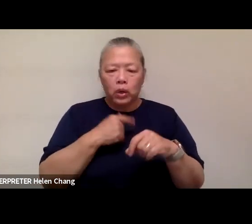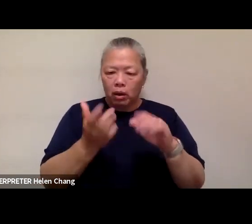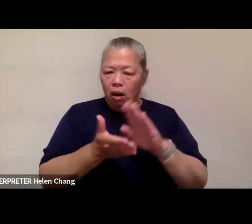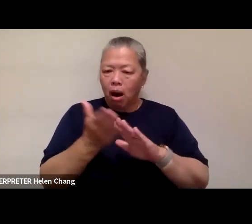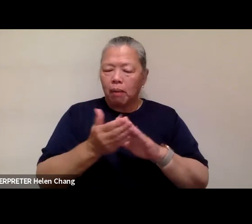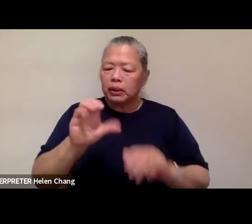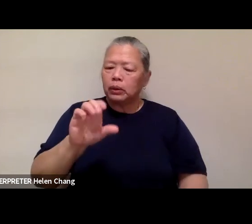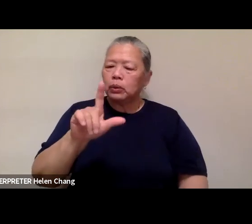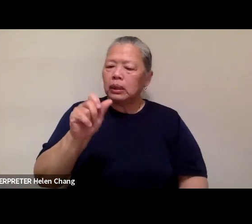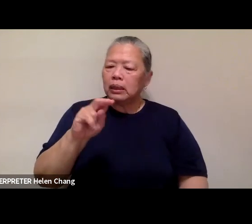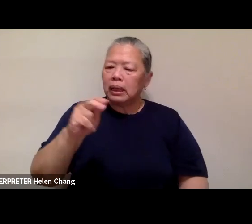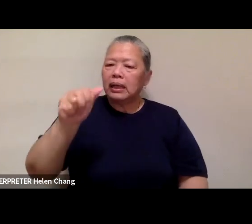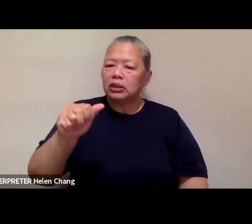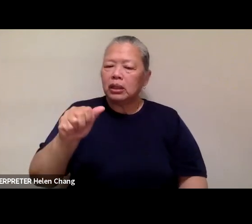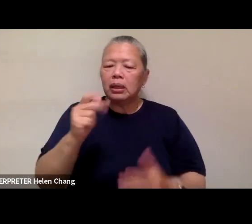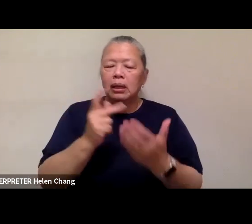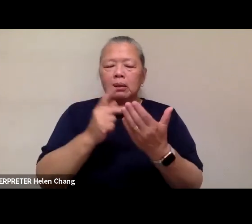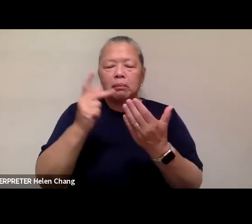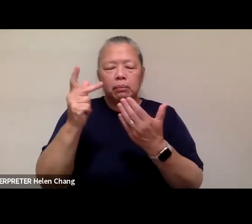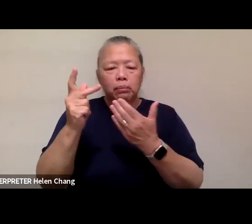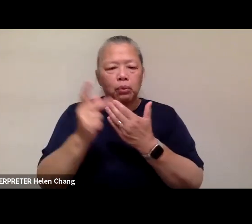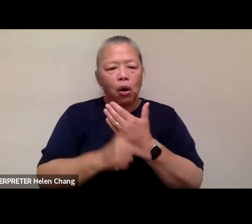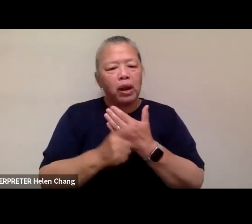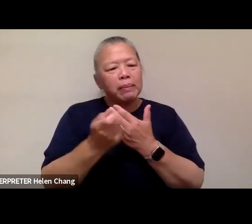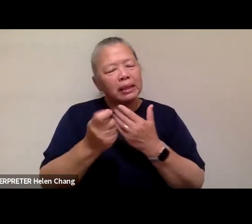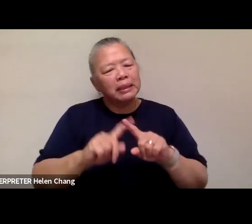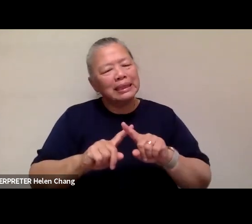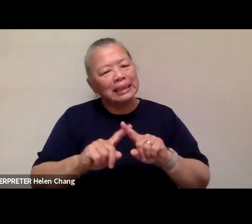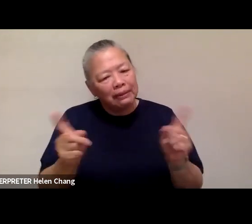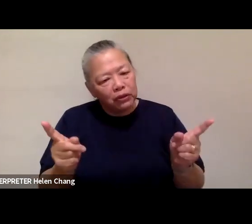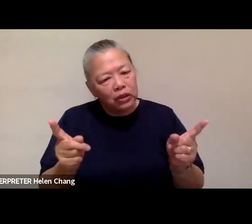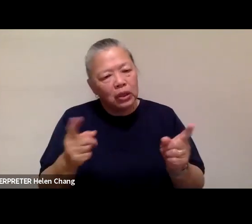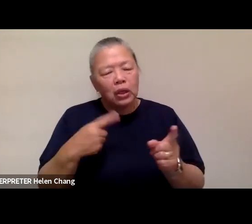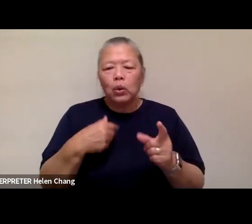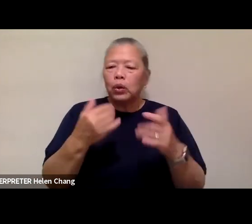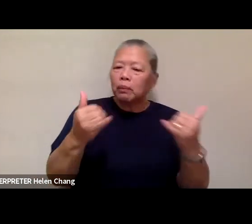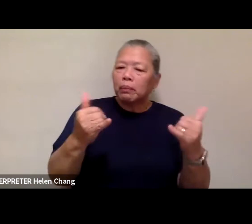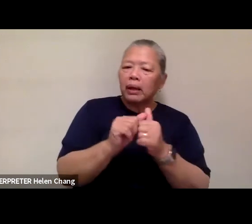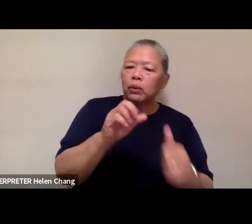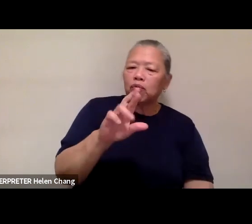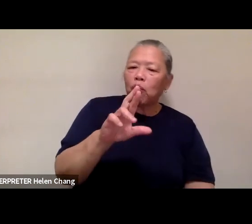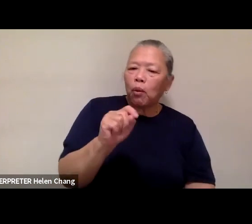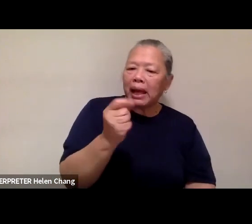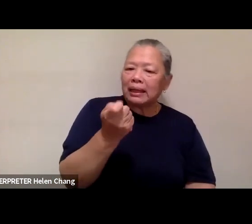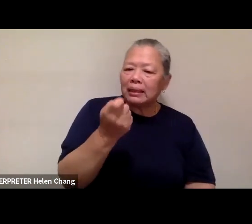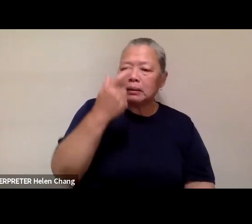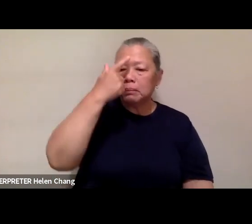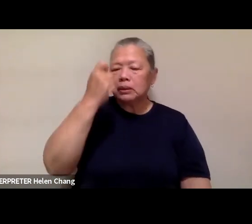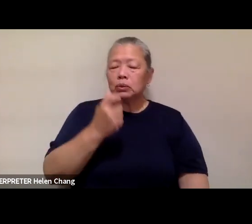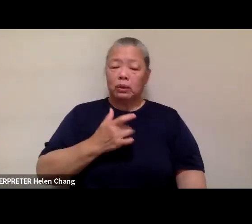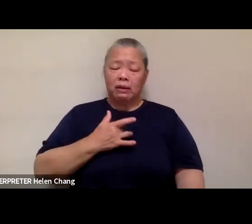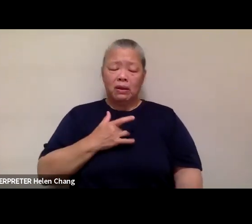Colinasia, uh, programs in the series a little bit differently. We're playing with format a little bit because we think it's important.